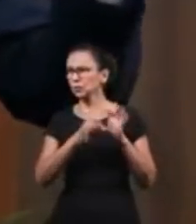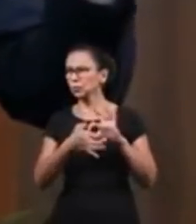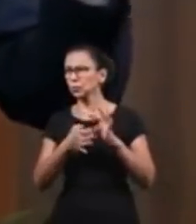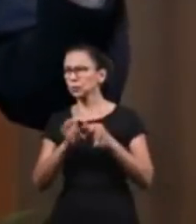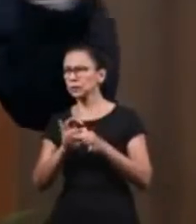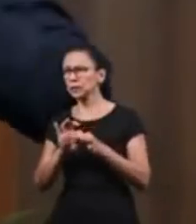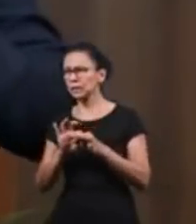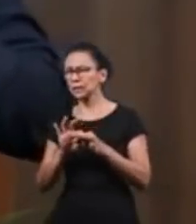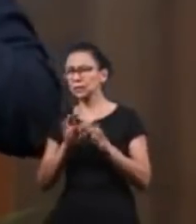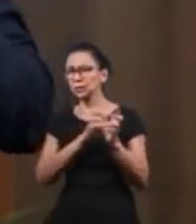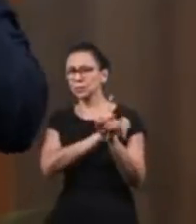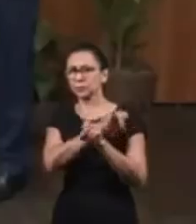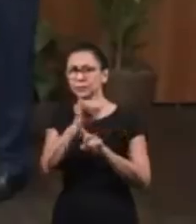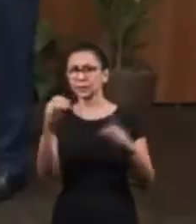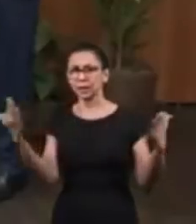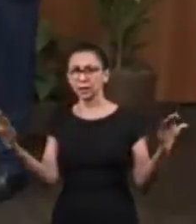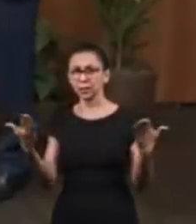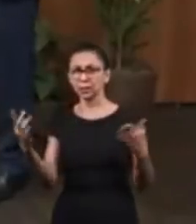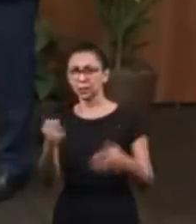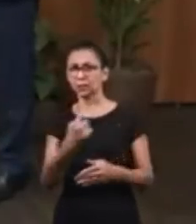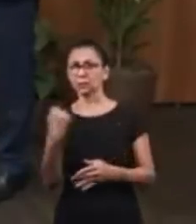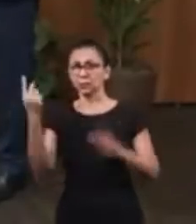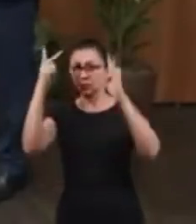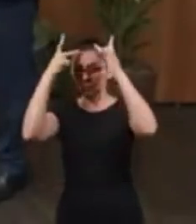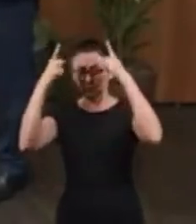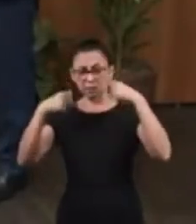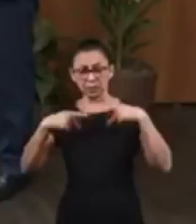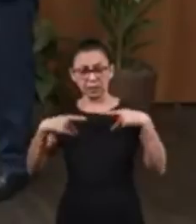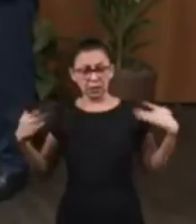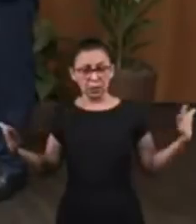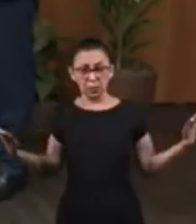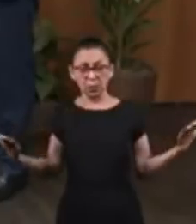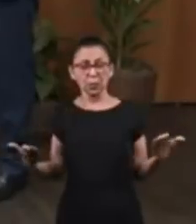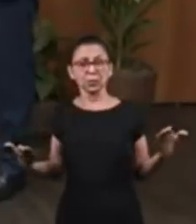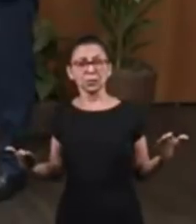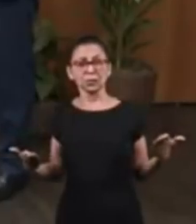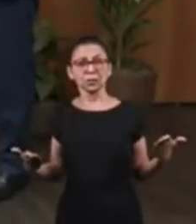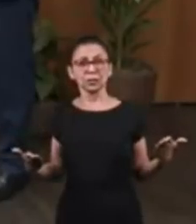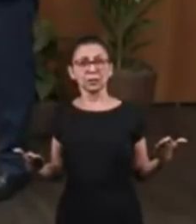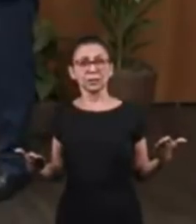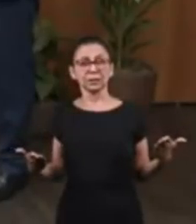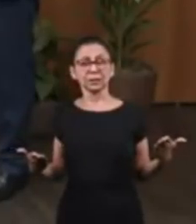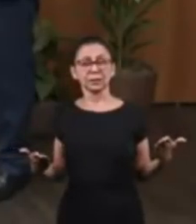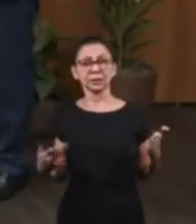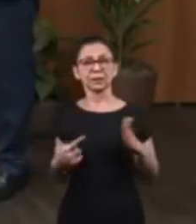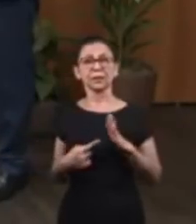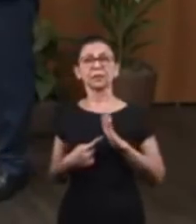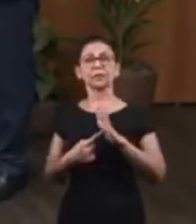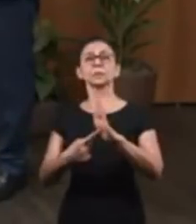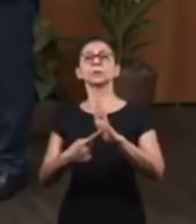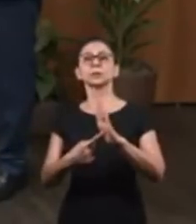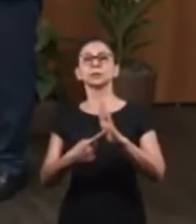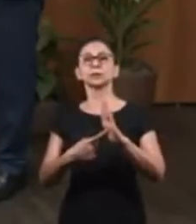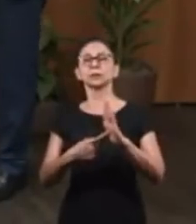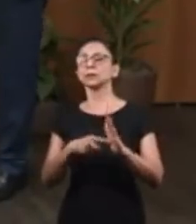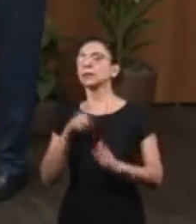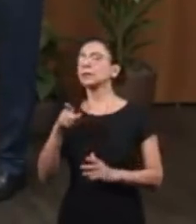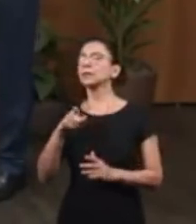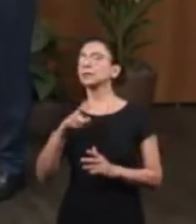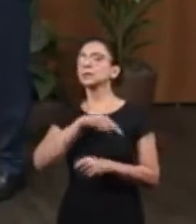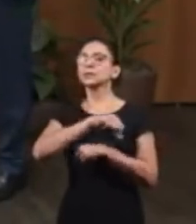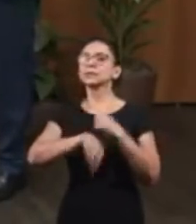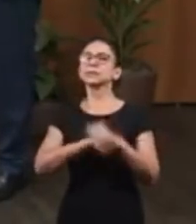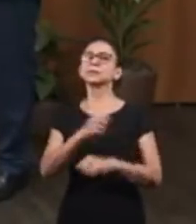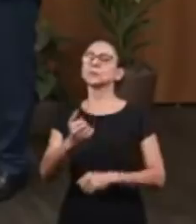prophetic context to men or even to us in our days, right? That is right. Have you been